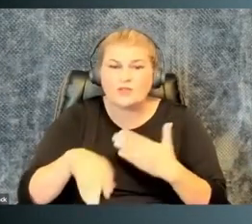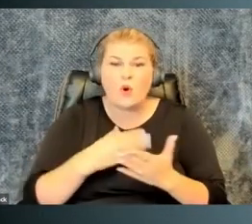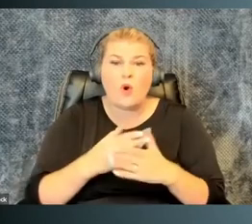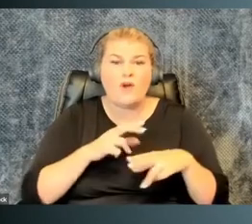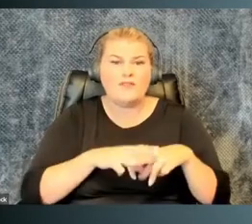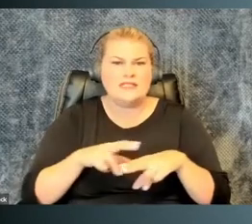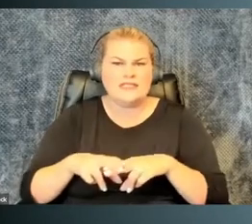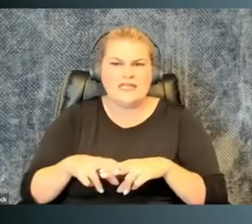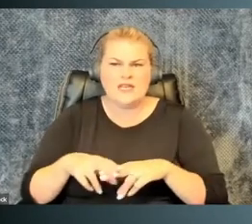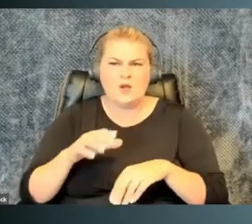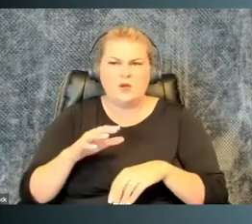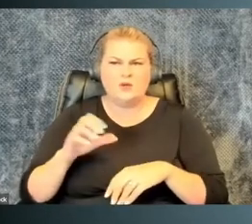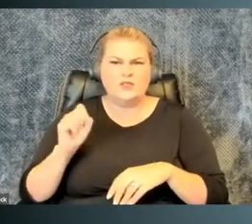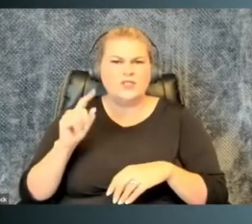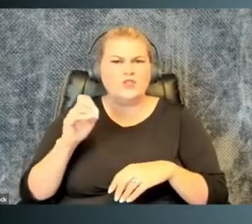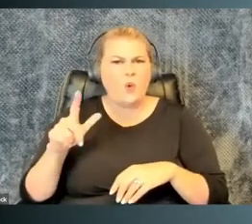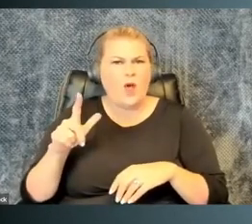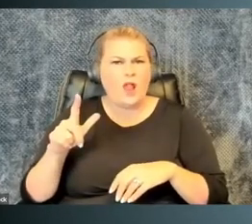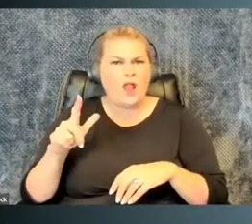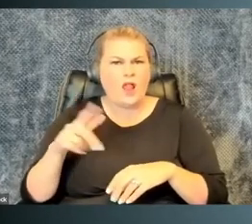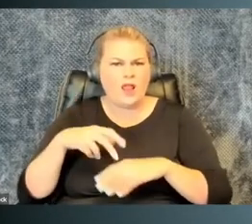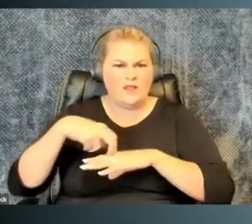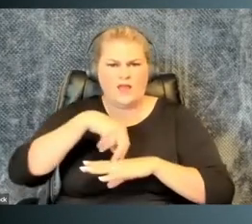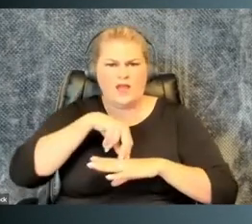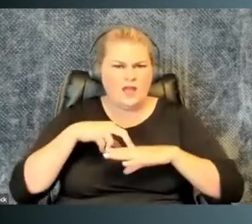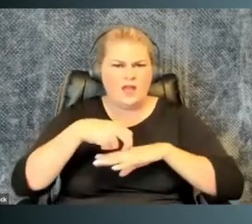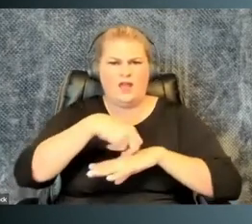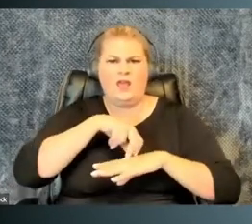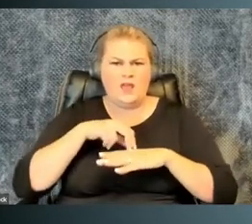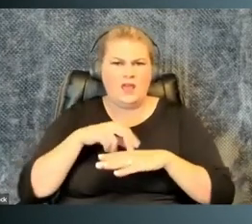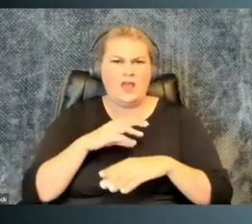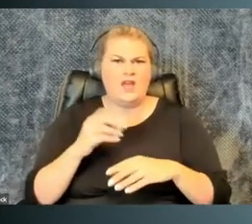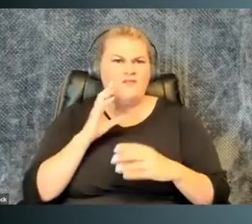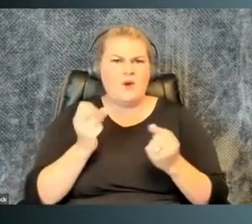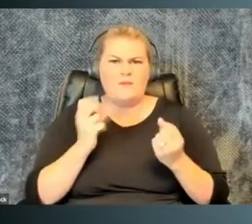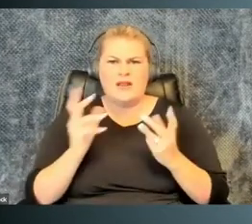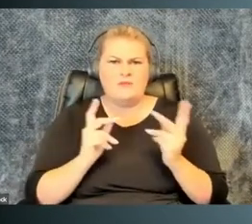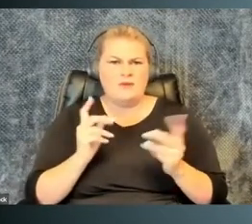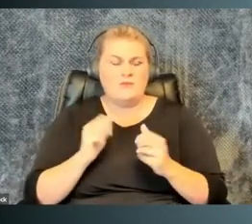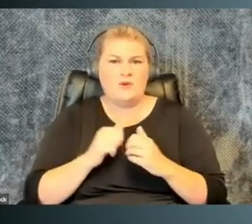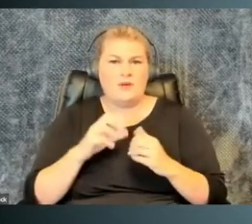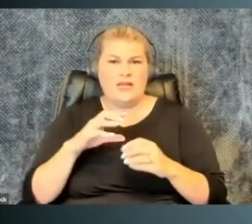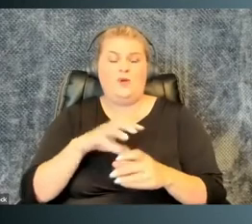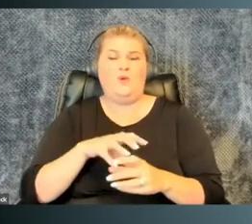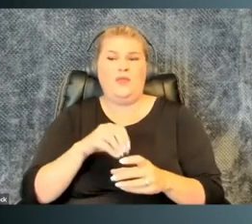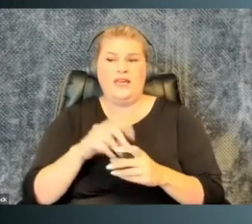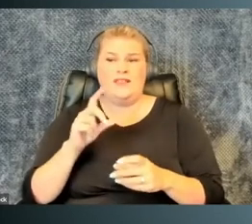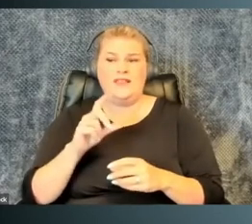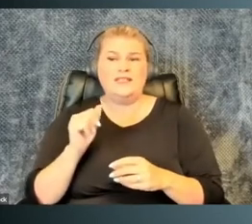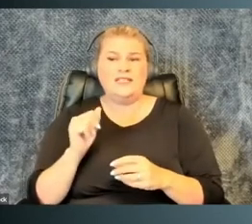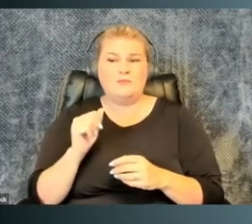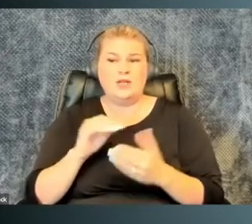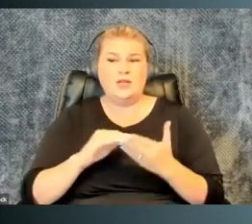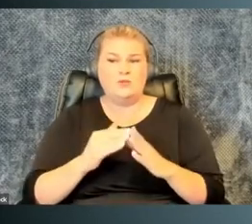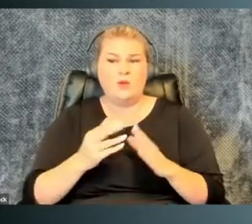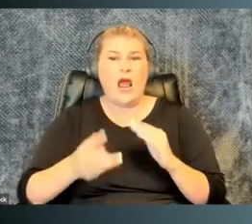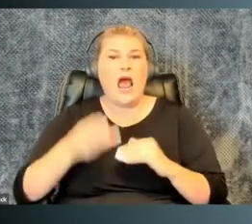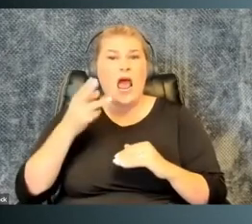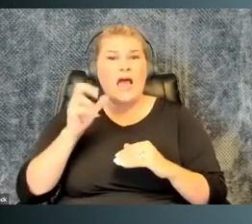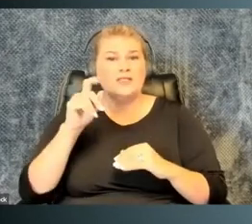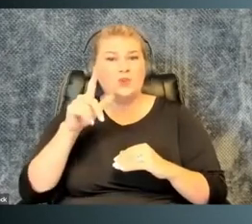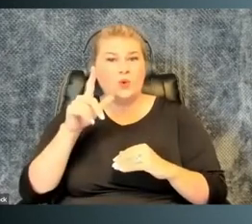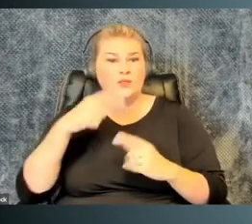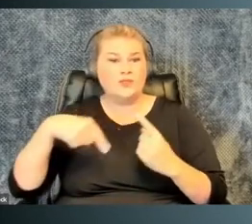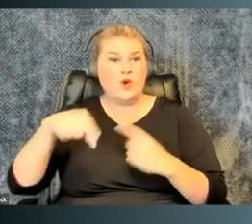stand because all of the seating was on like stools that could move around. And for lots of people in the disability